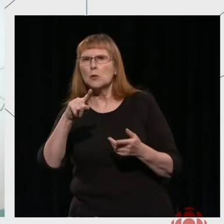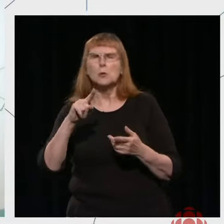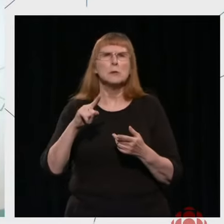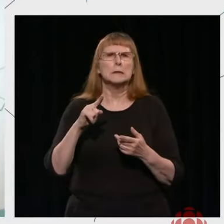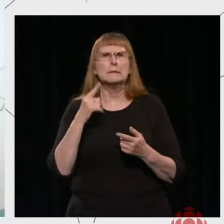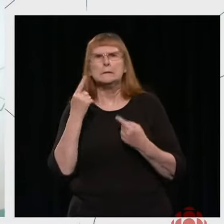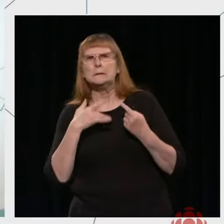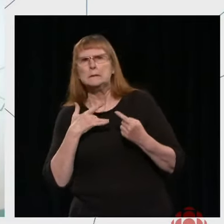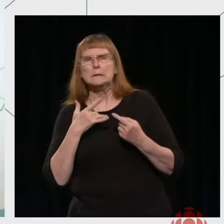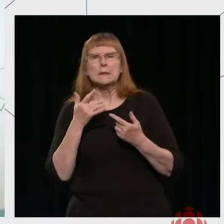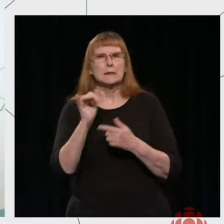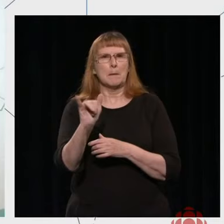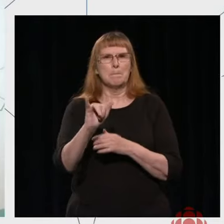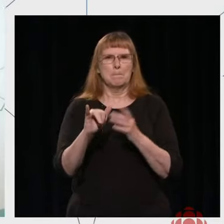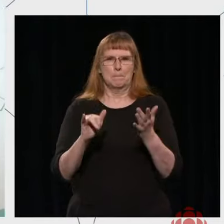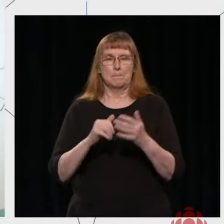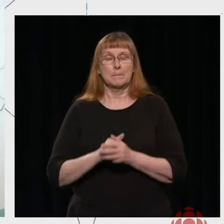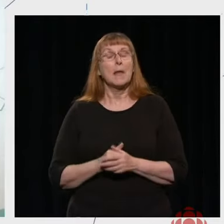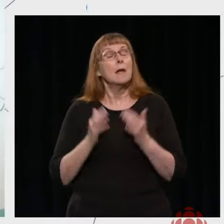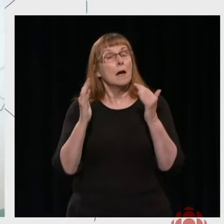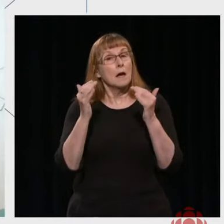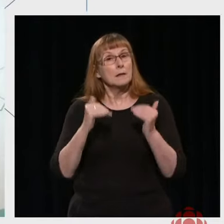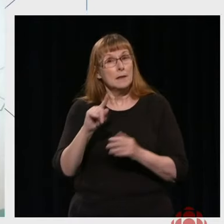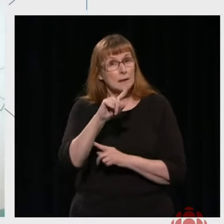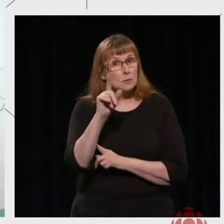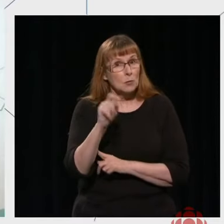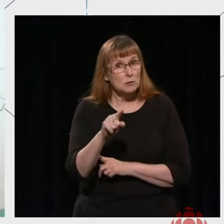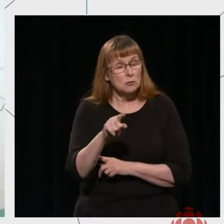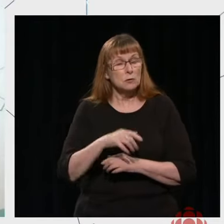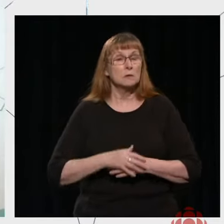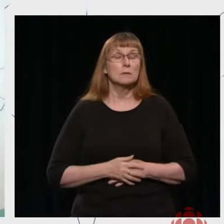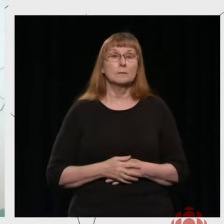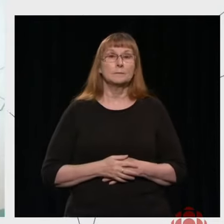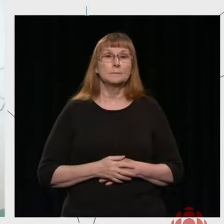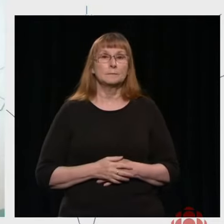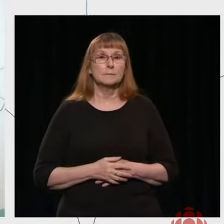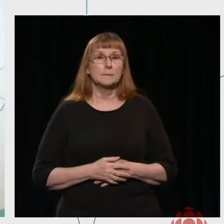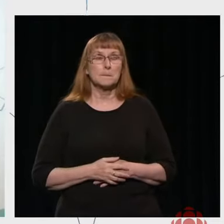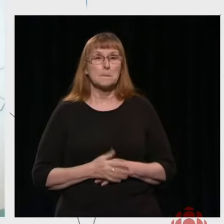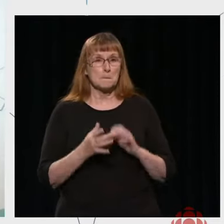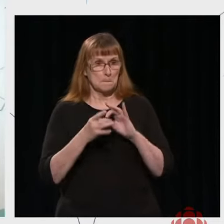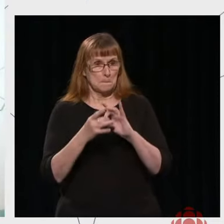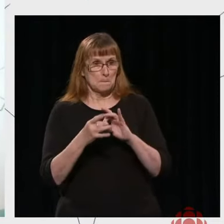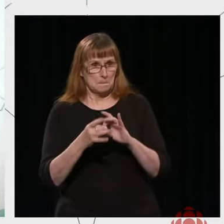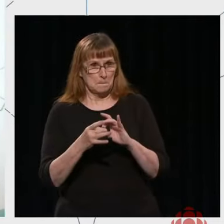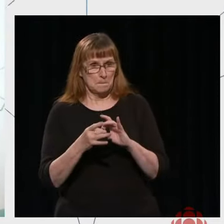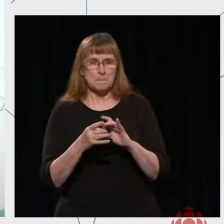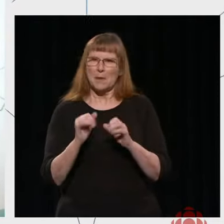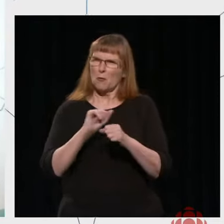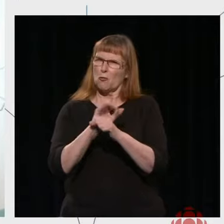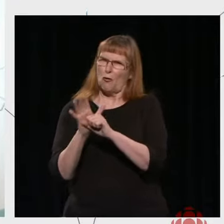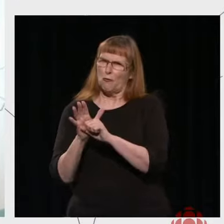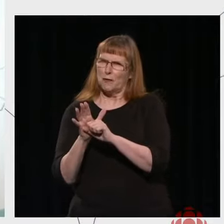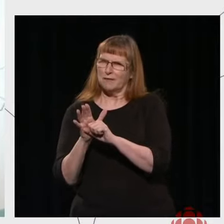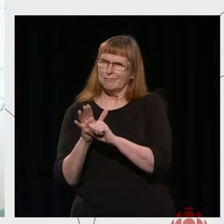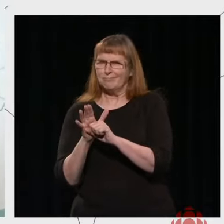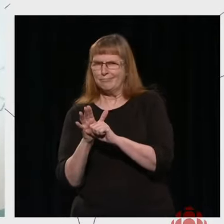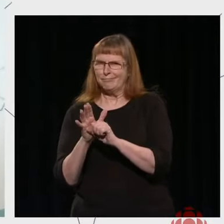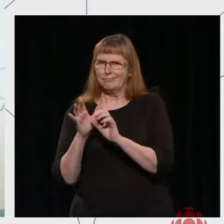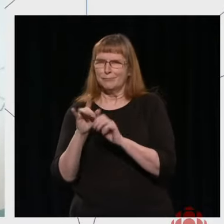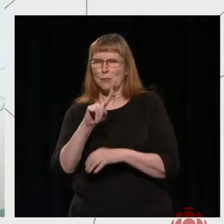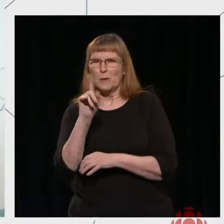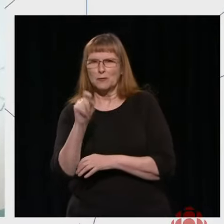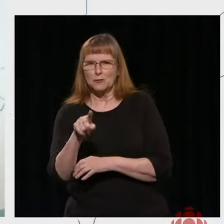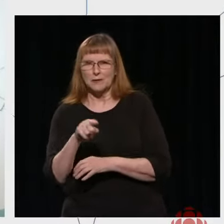question. My next question now is a question in line with COVID-19. COVID hit many